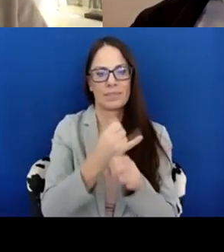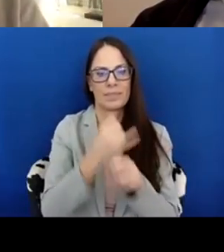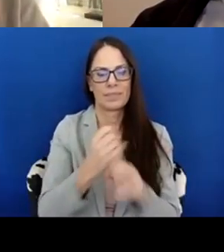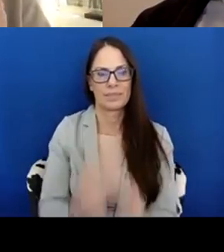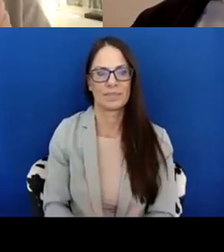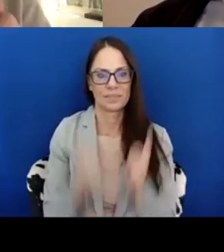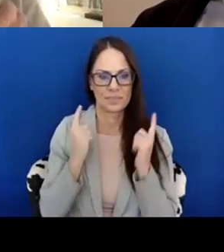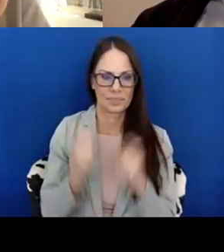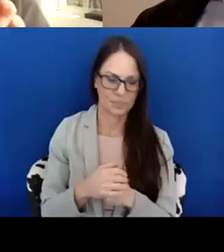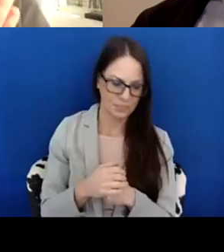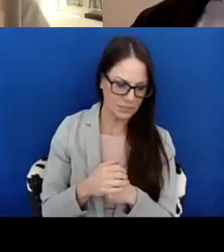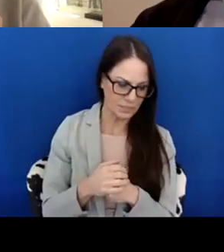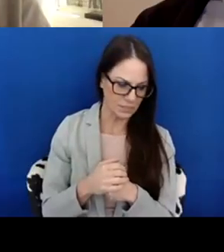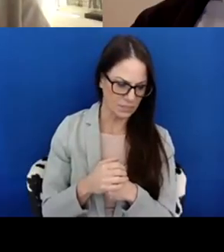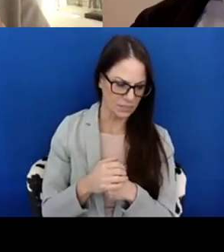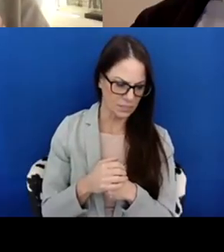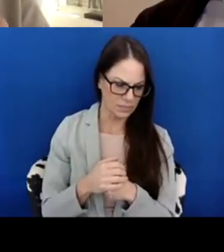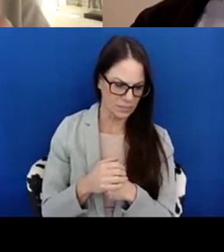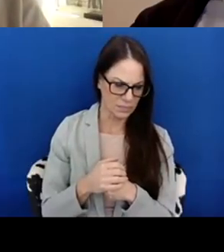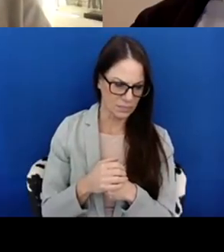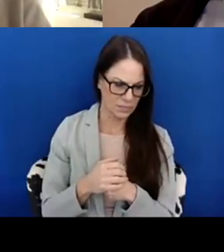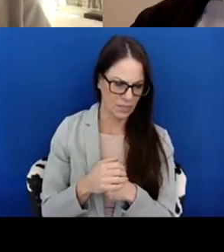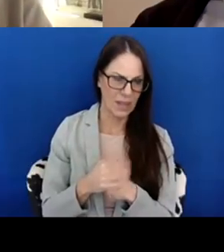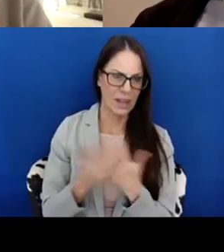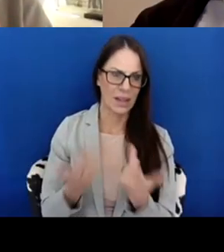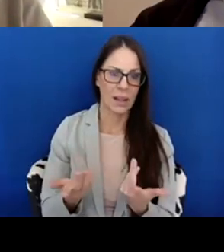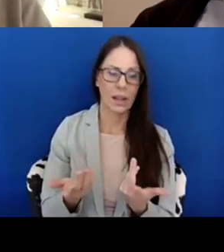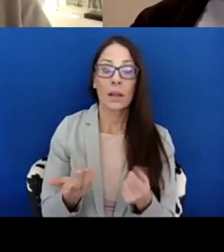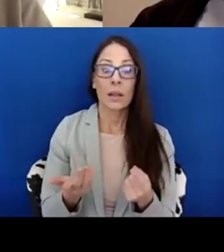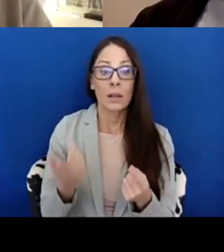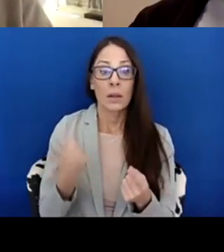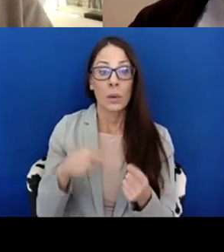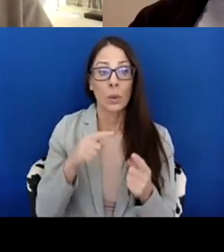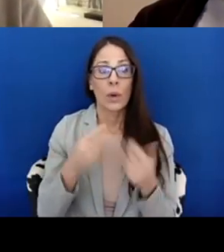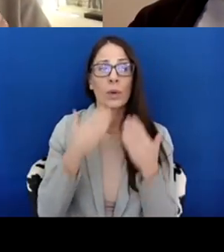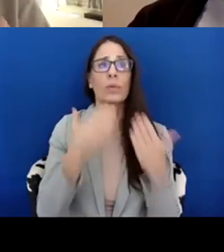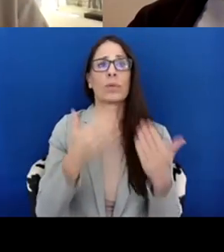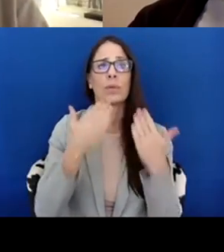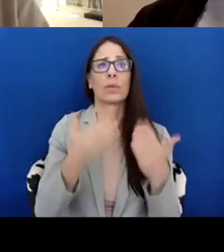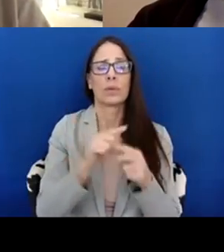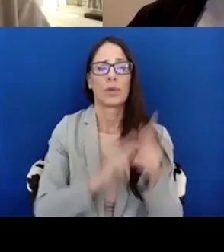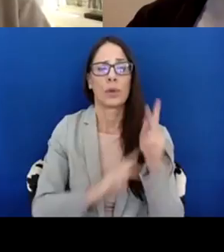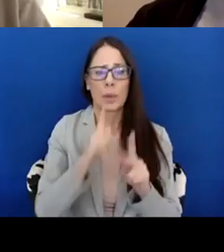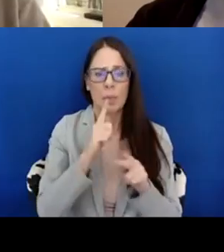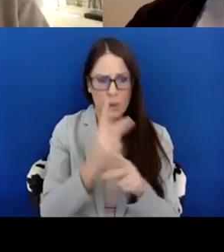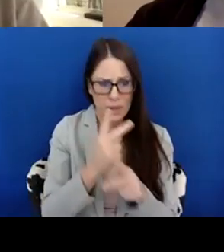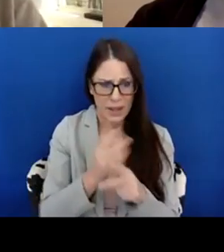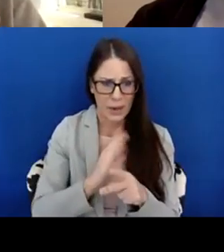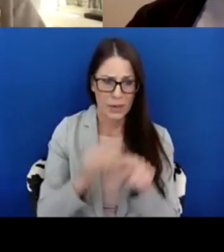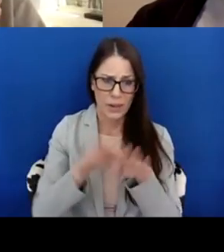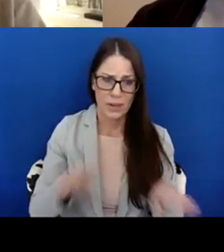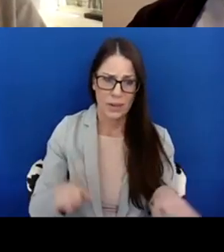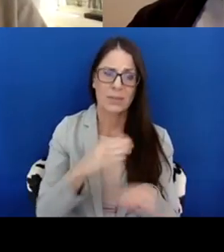it's, it's so difficult because as Donna said, you know, we are so grateful to the people who take care of our children and who take good care of our children.